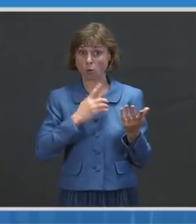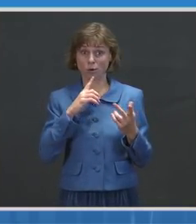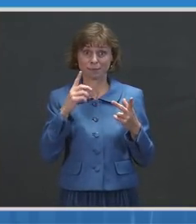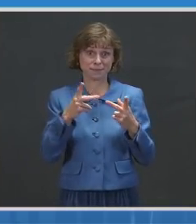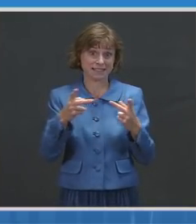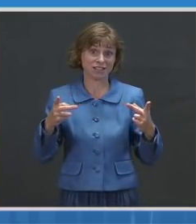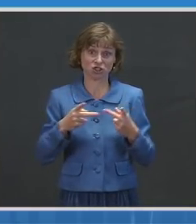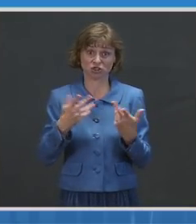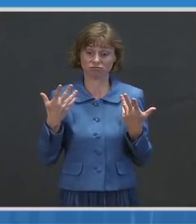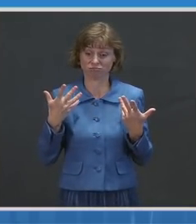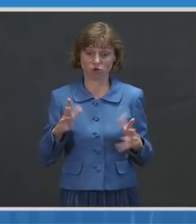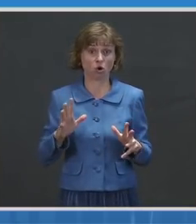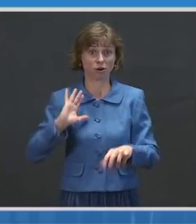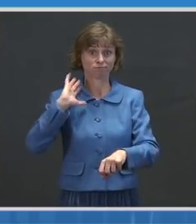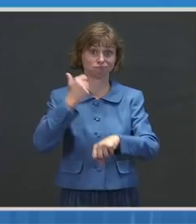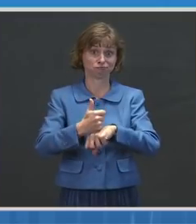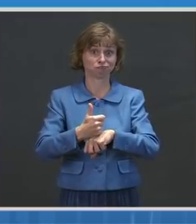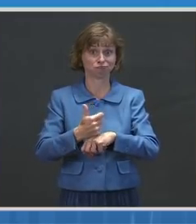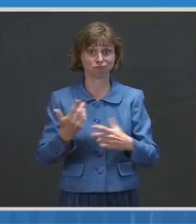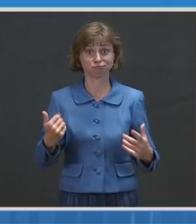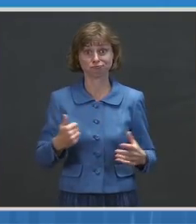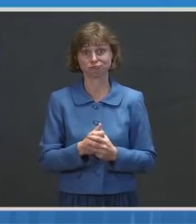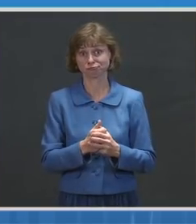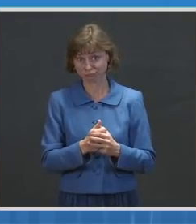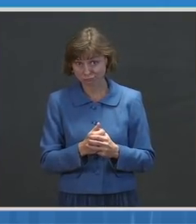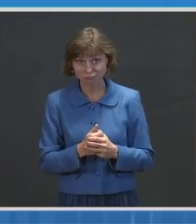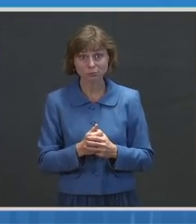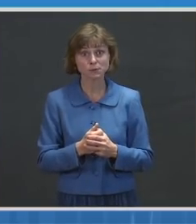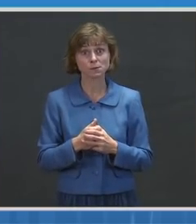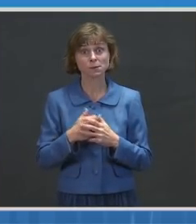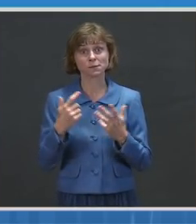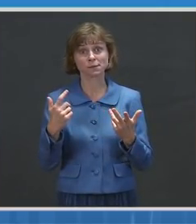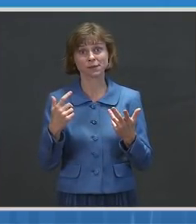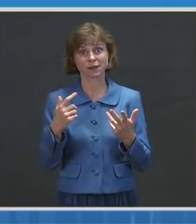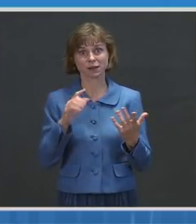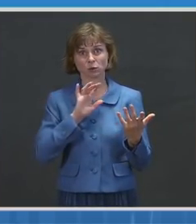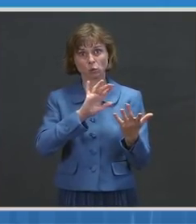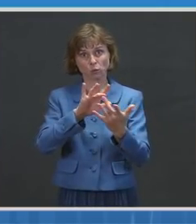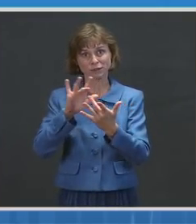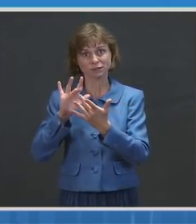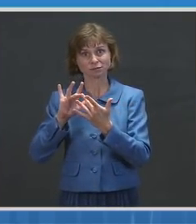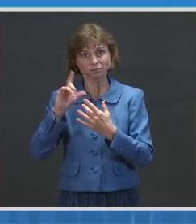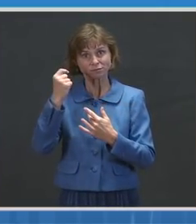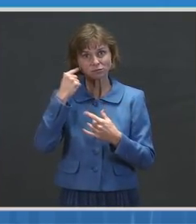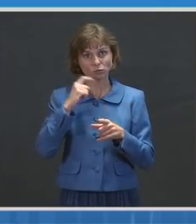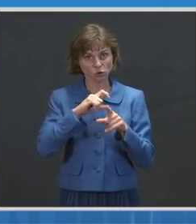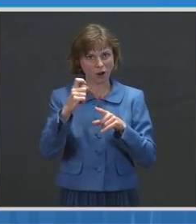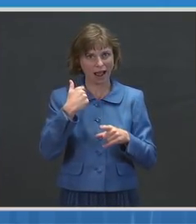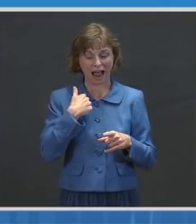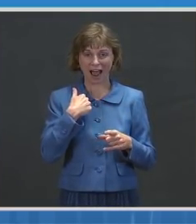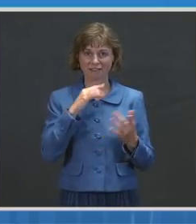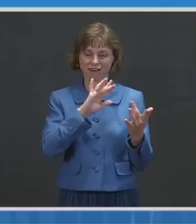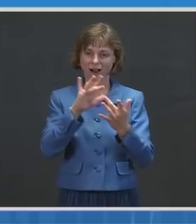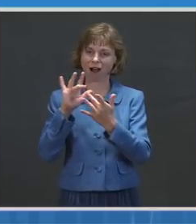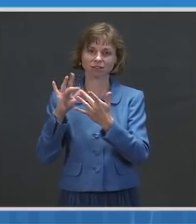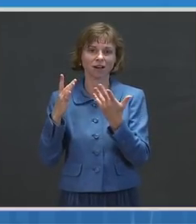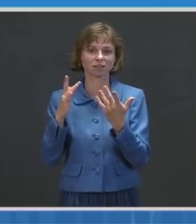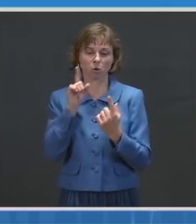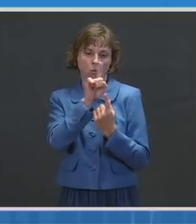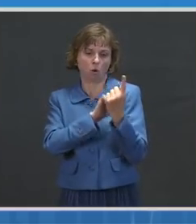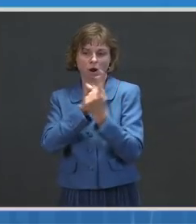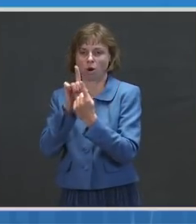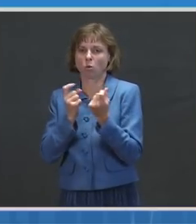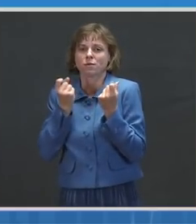established. We — I attend a weekly governor's call, at least. And I know that — and I've been in touch one-on-one with numerous governors already.